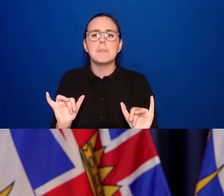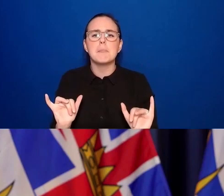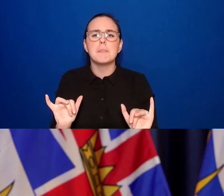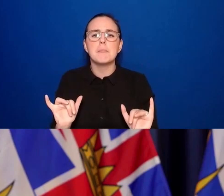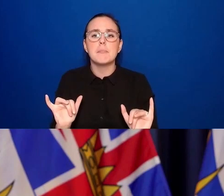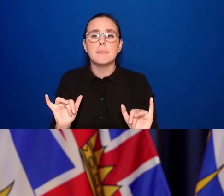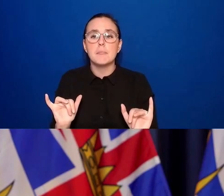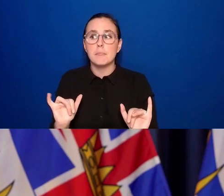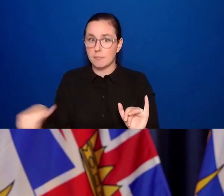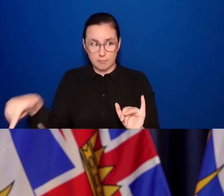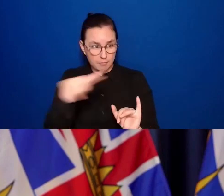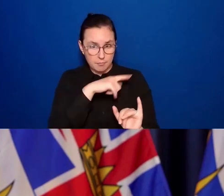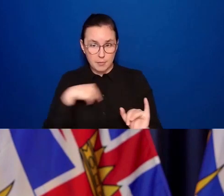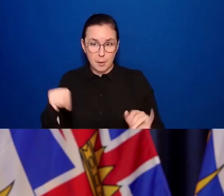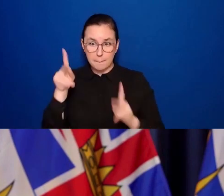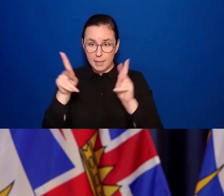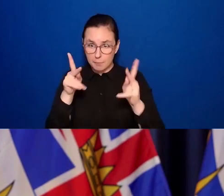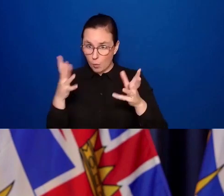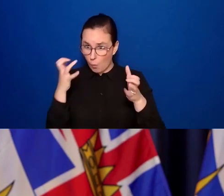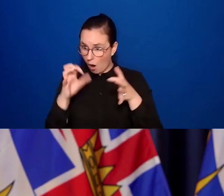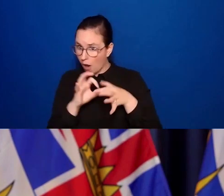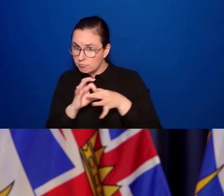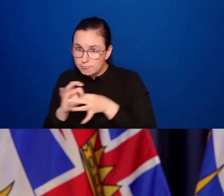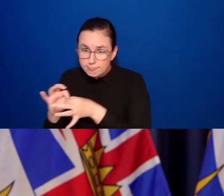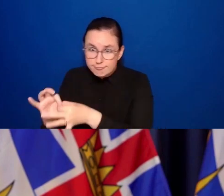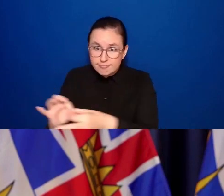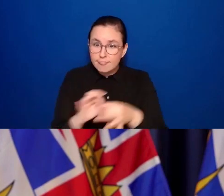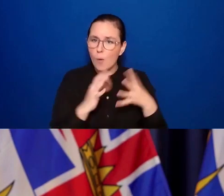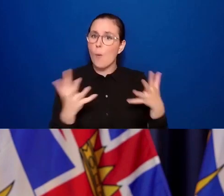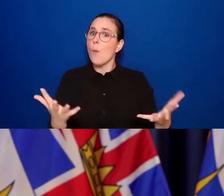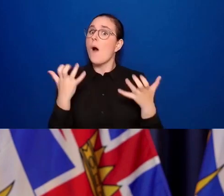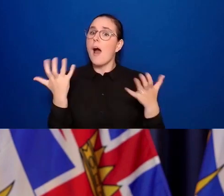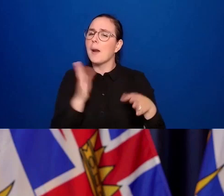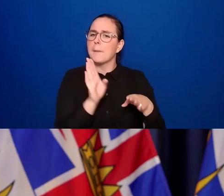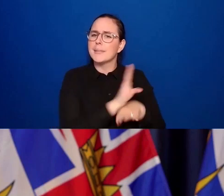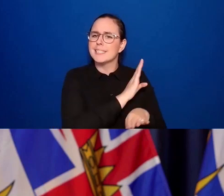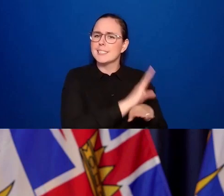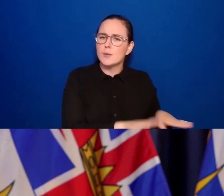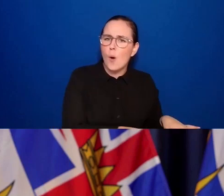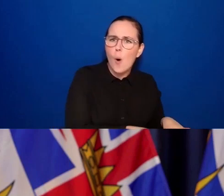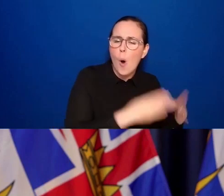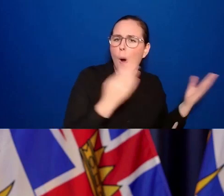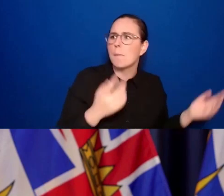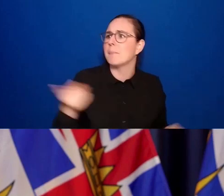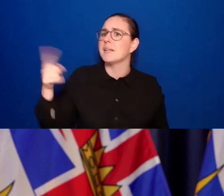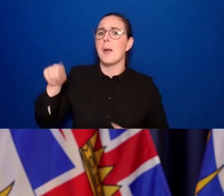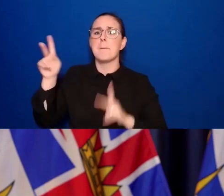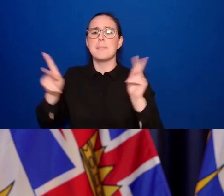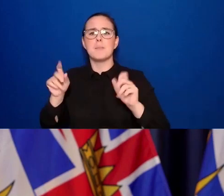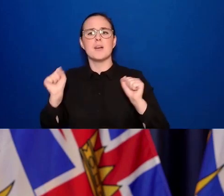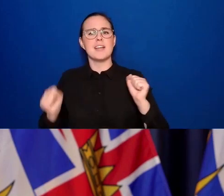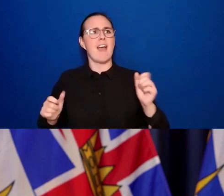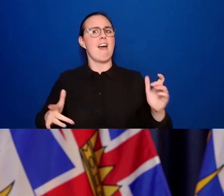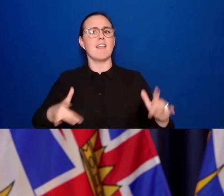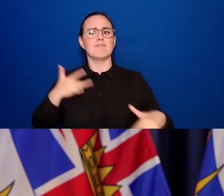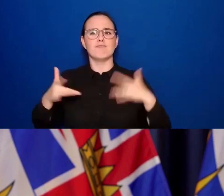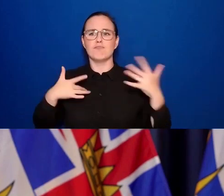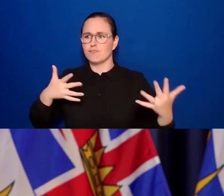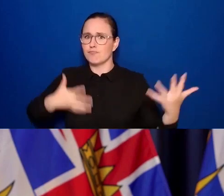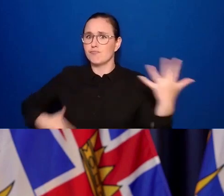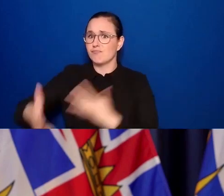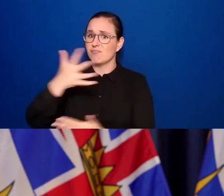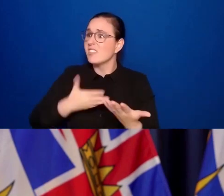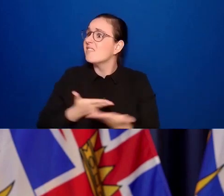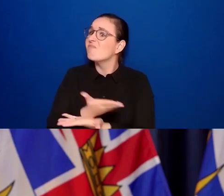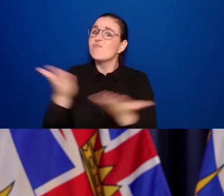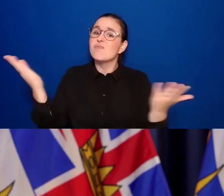keep our industry open, to keep social engagements as vibrant as possible, are getting behind that. And for those